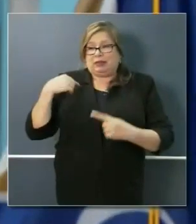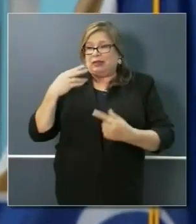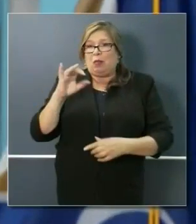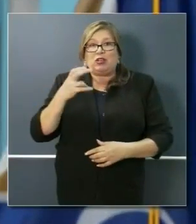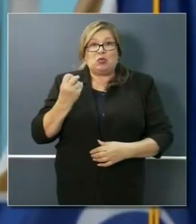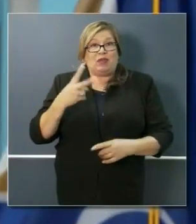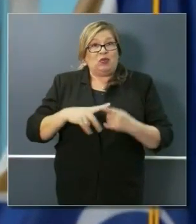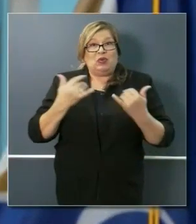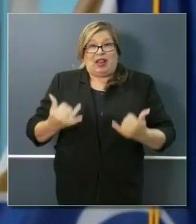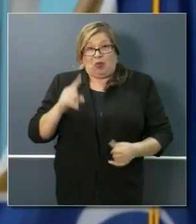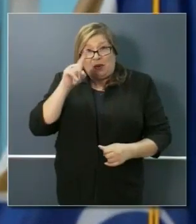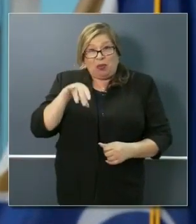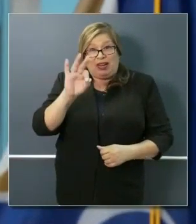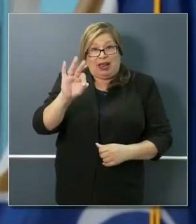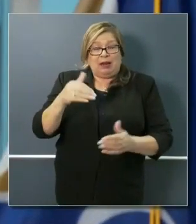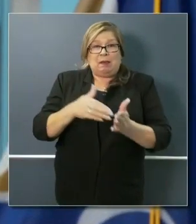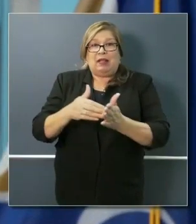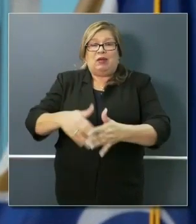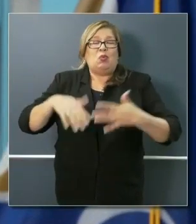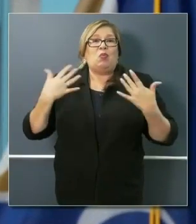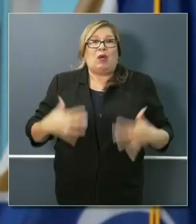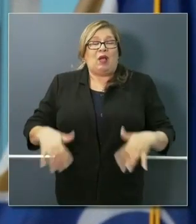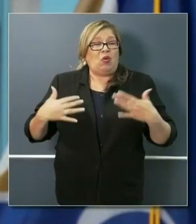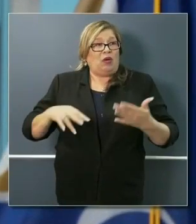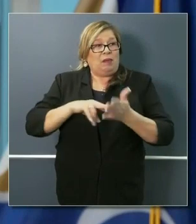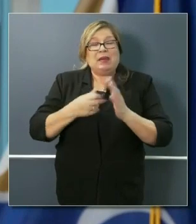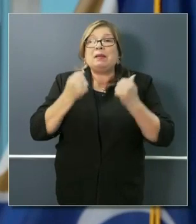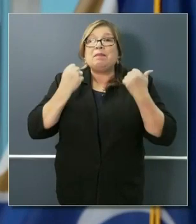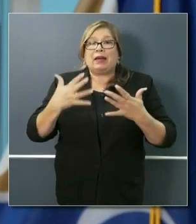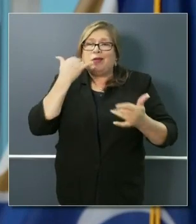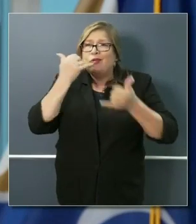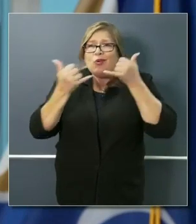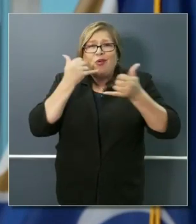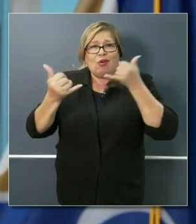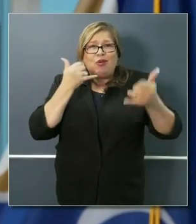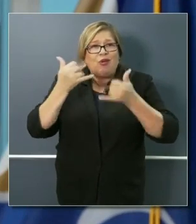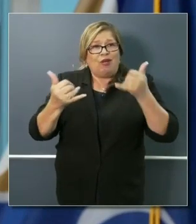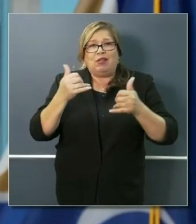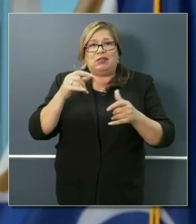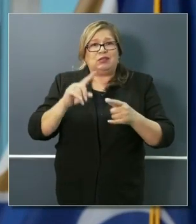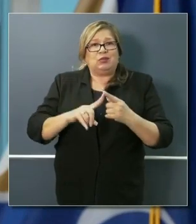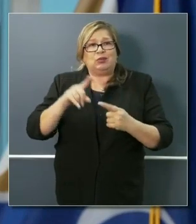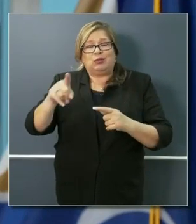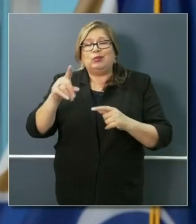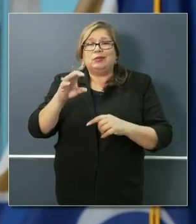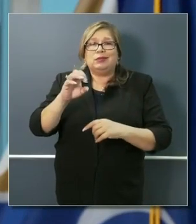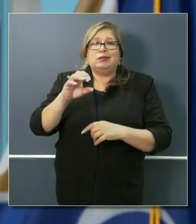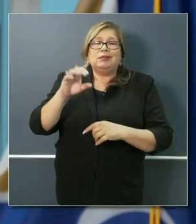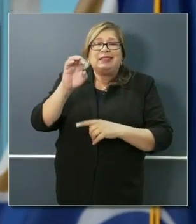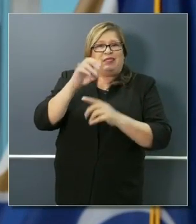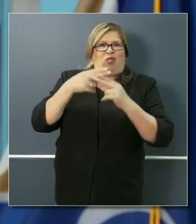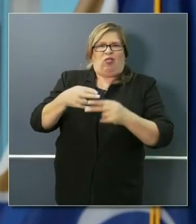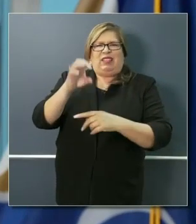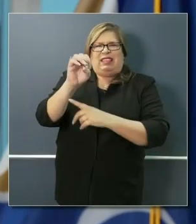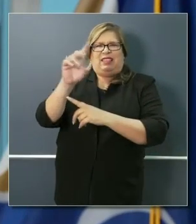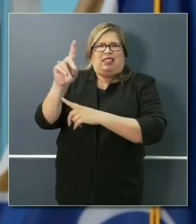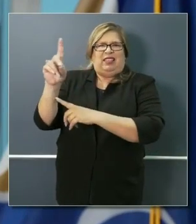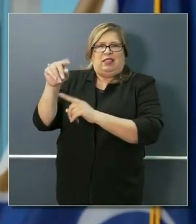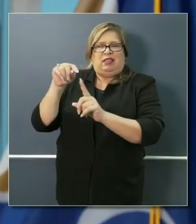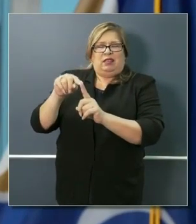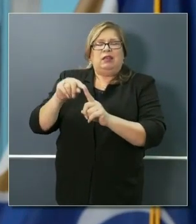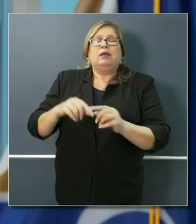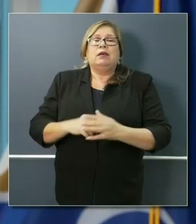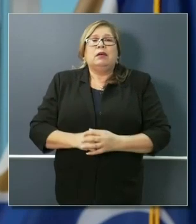unprecedented, and it's overwhelming, the call volume at our department we refer to as EDD.